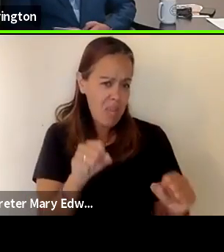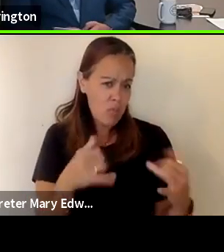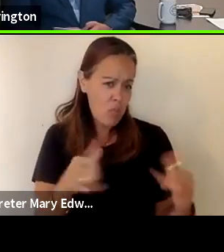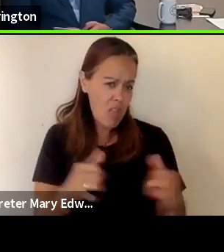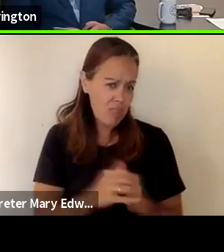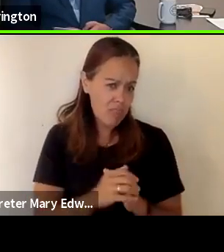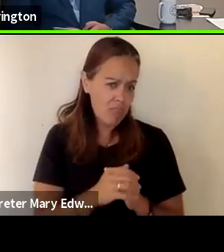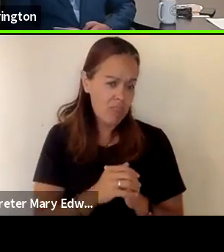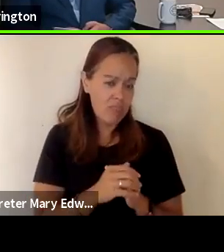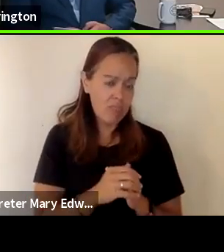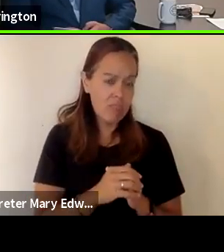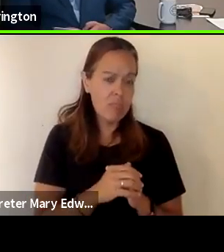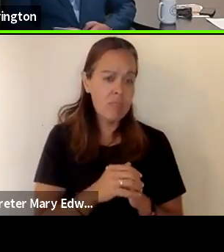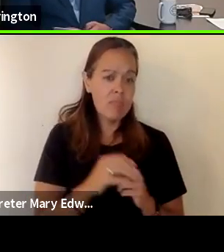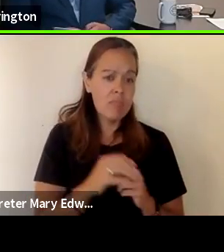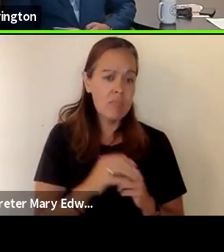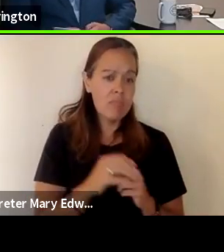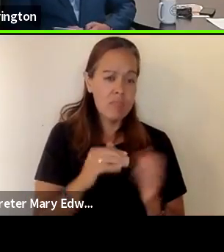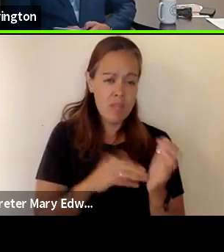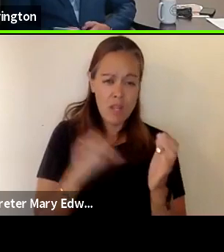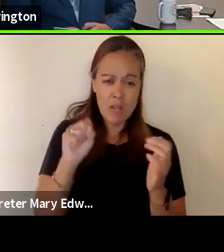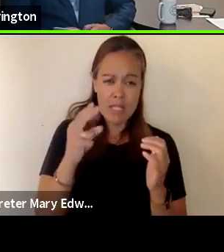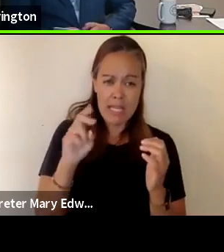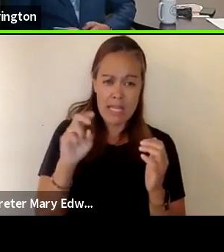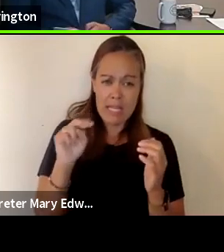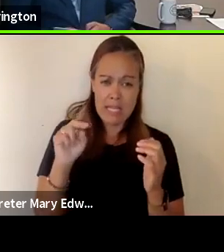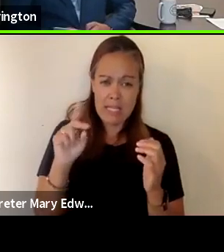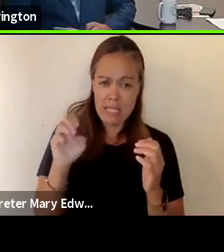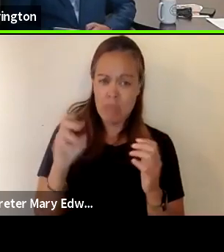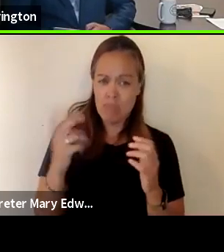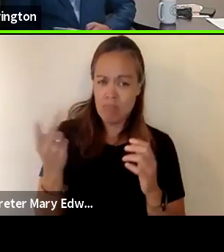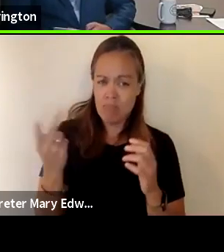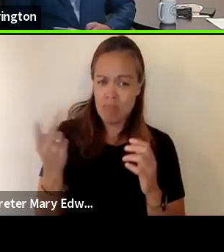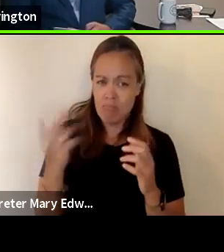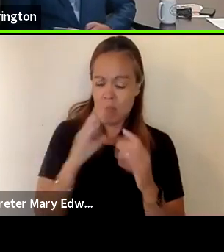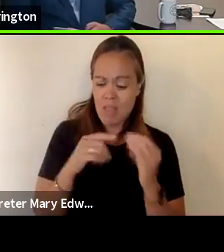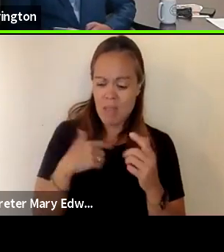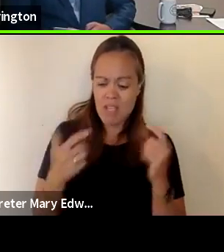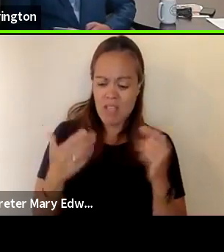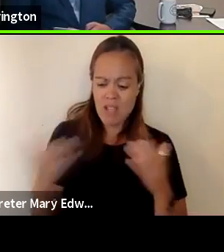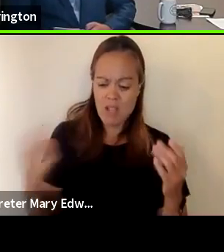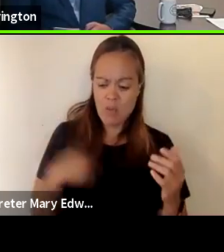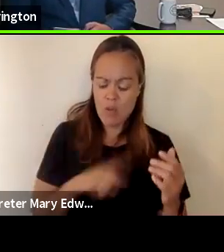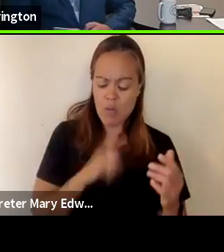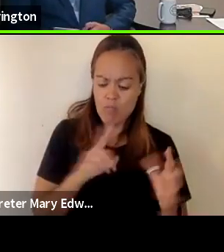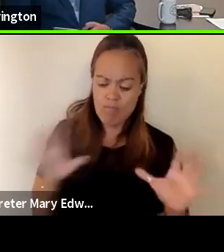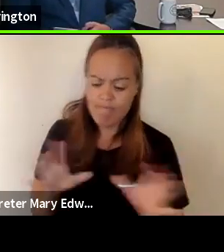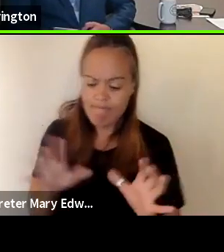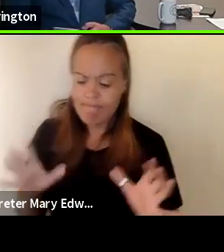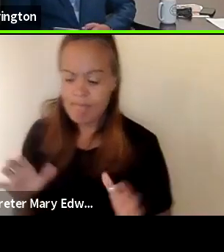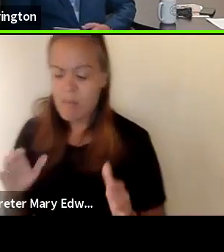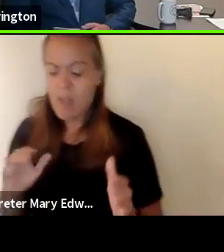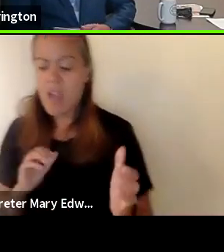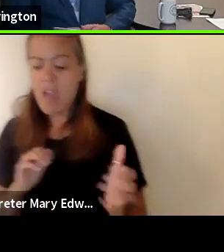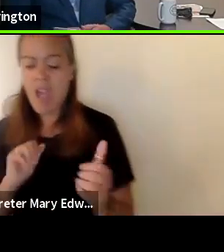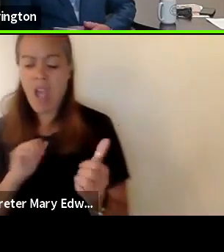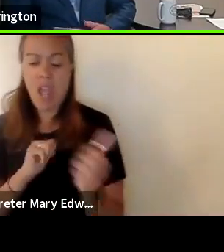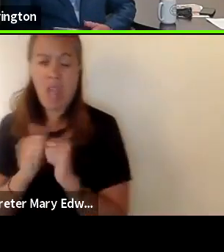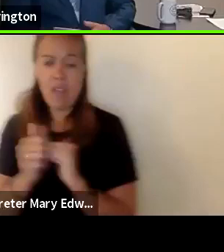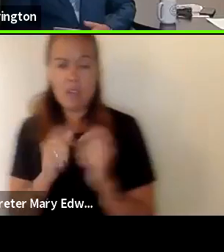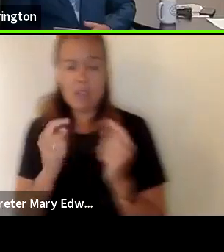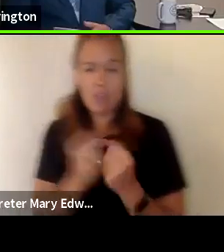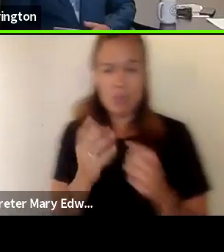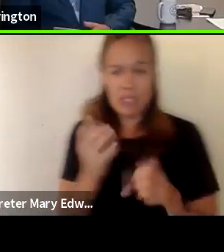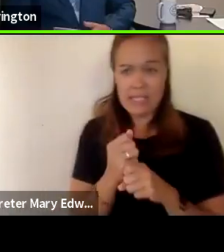and and dr shindy i think we talked about that that was one of the biggest things we are really encouraging athletic teams to get their vaccines